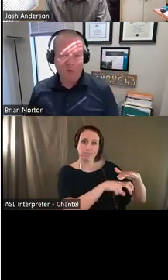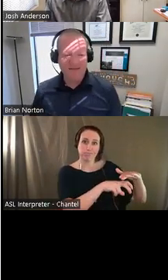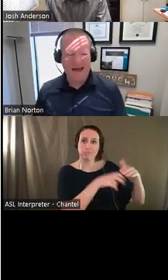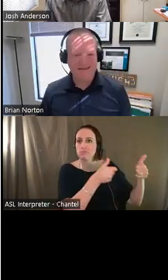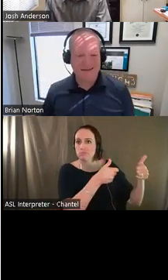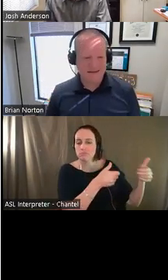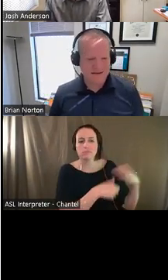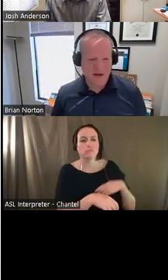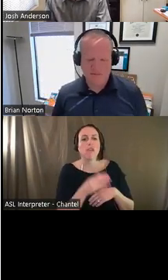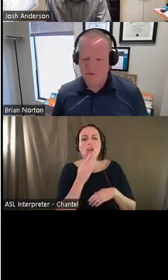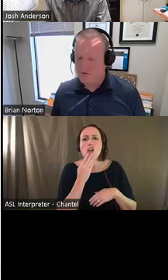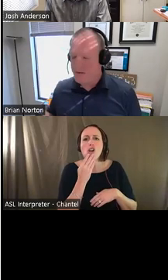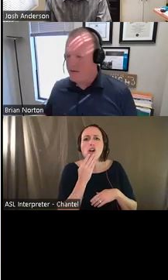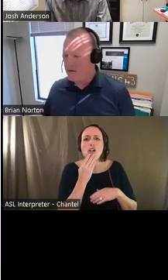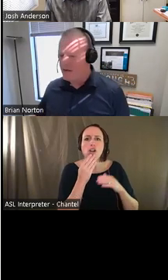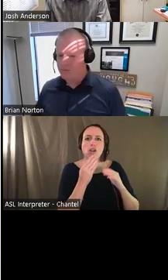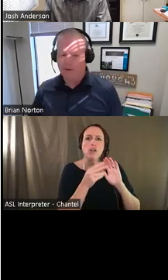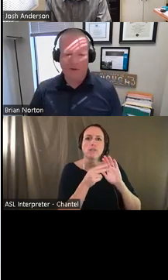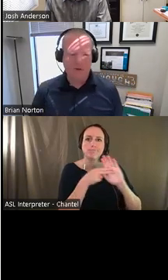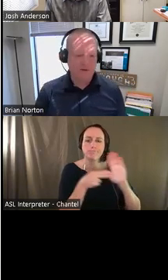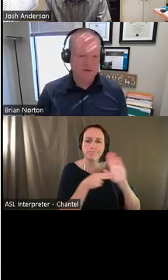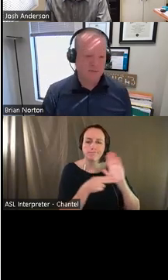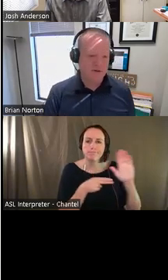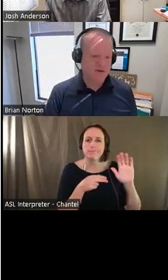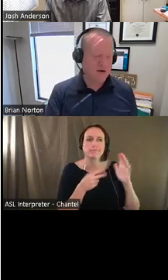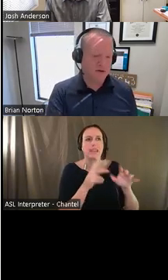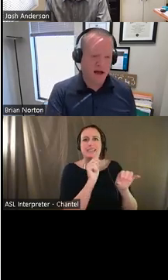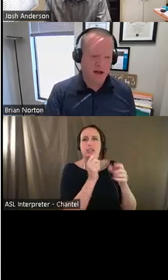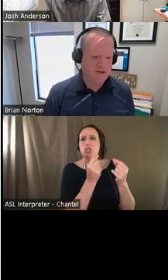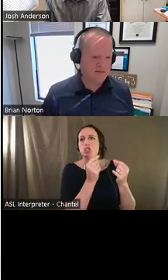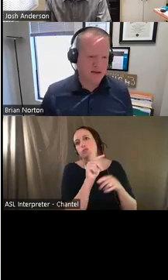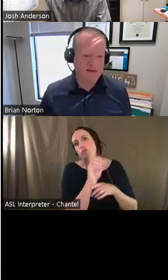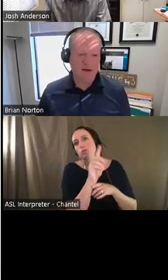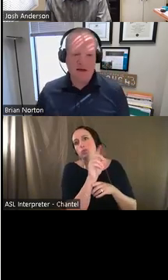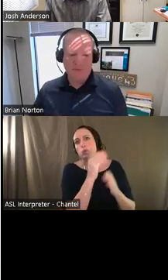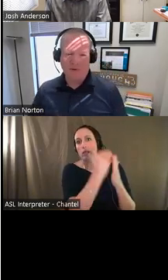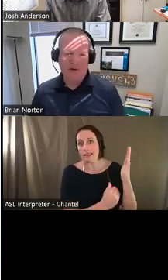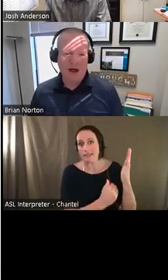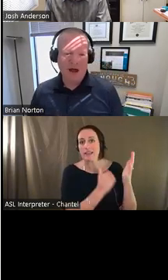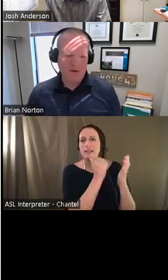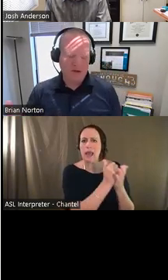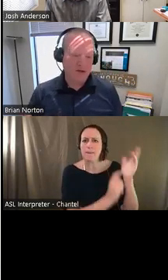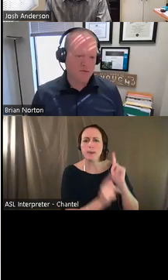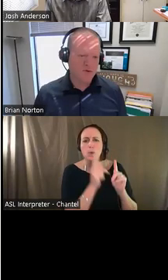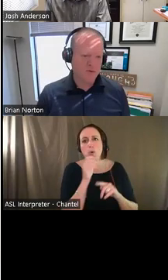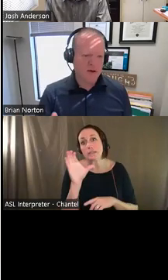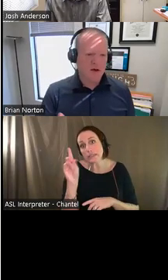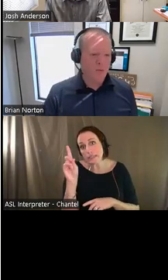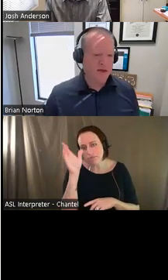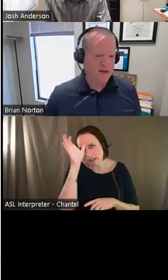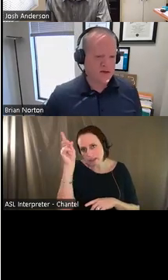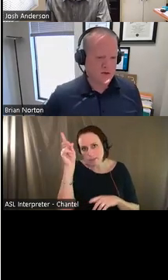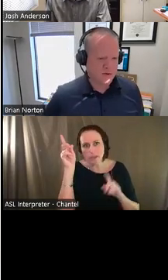color coding, a task list to help folks with maybe intellectual developmental disabilities or other cognitive needs, be able to accomplish and get through